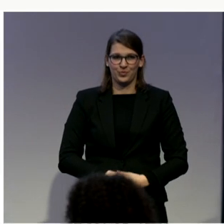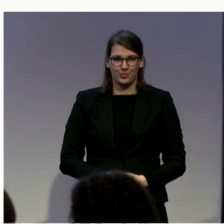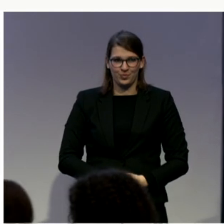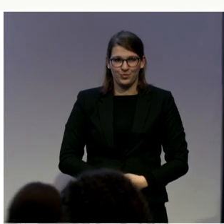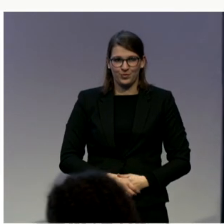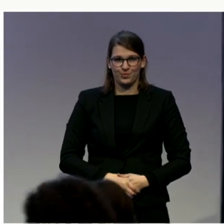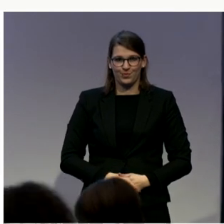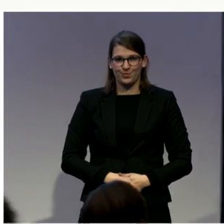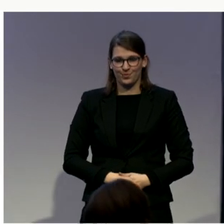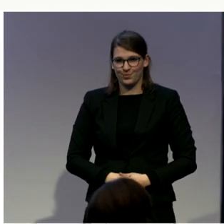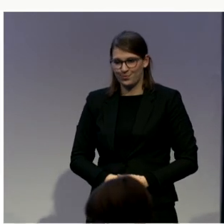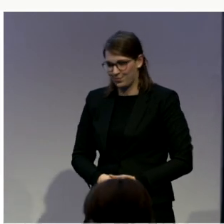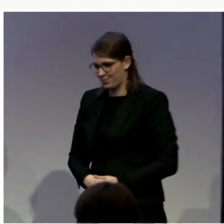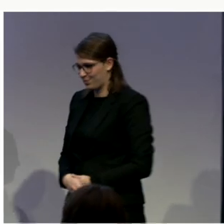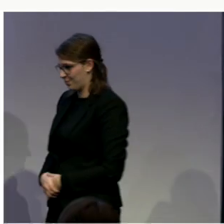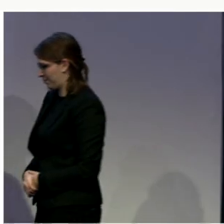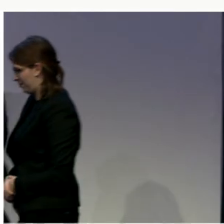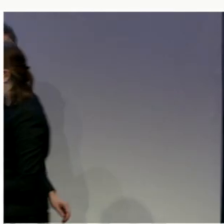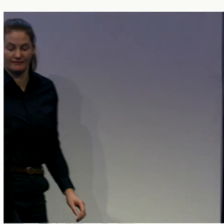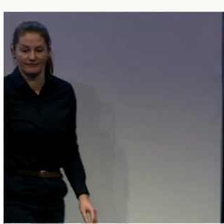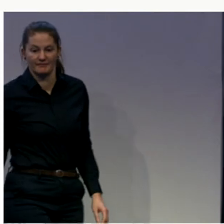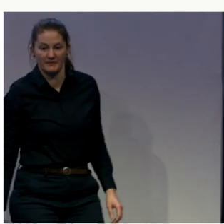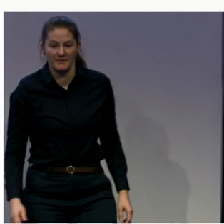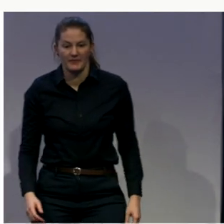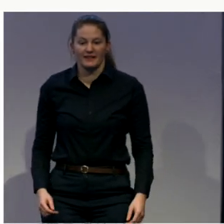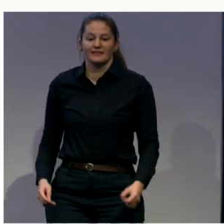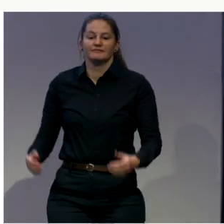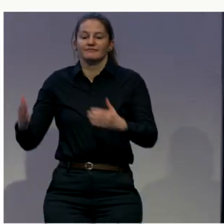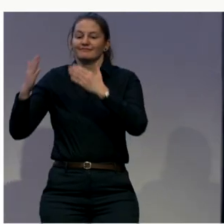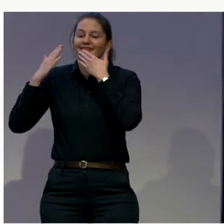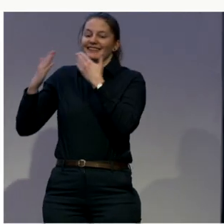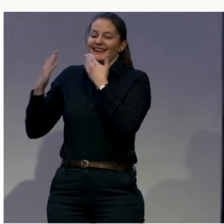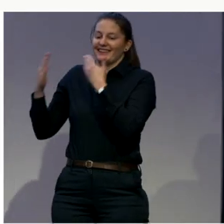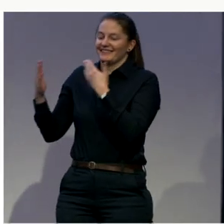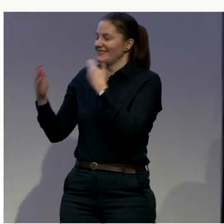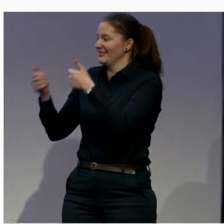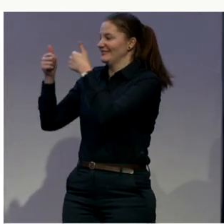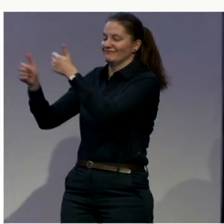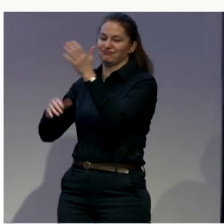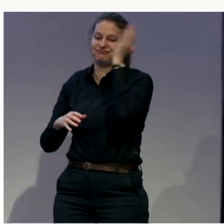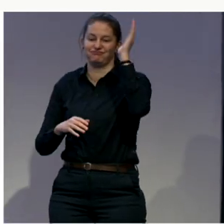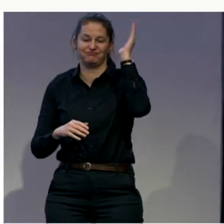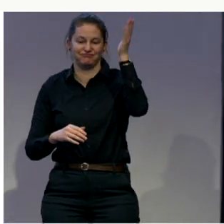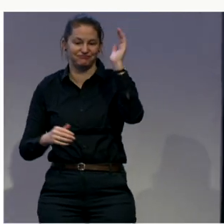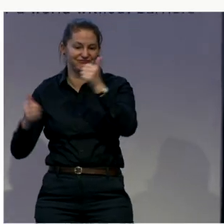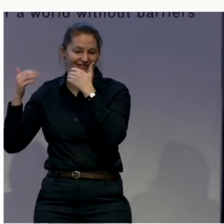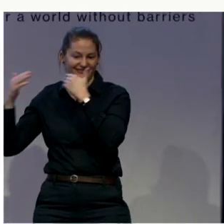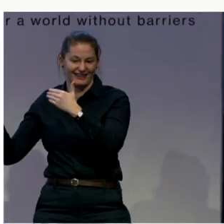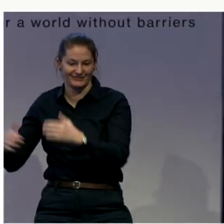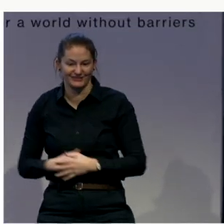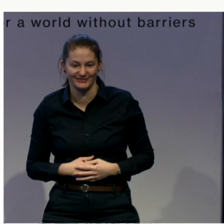Thank you, Andrew, for a very good presentation. He mentions, among other